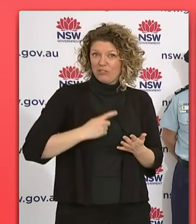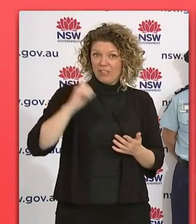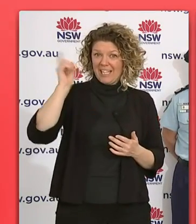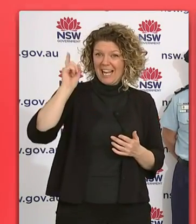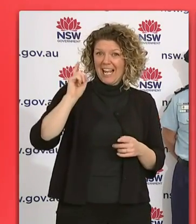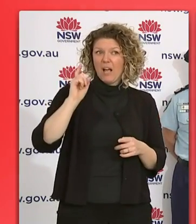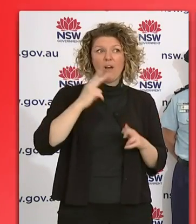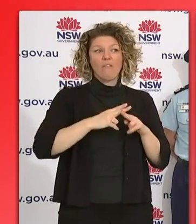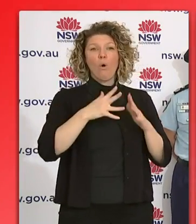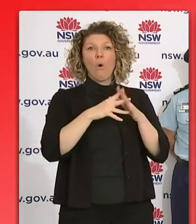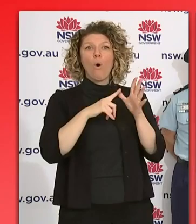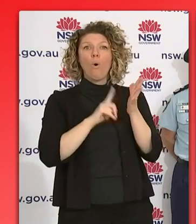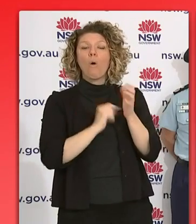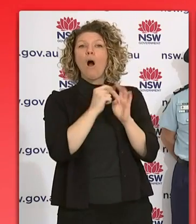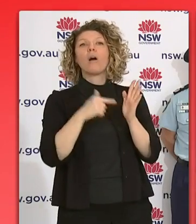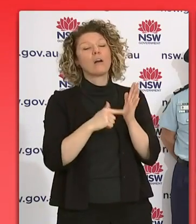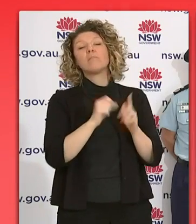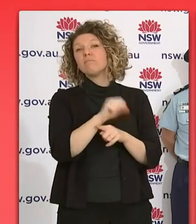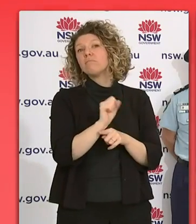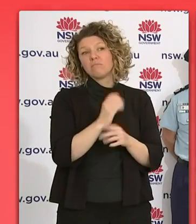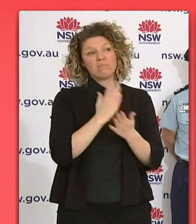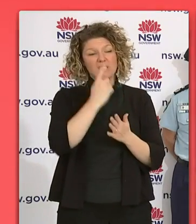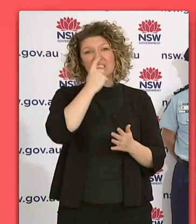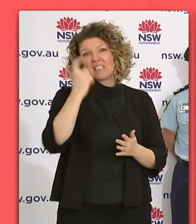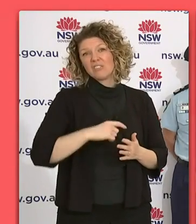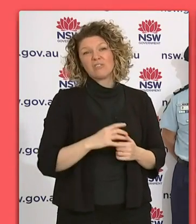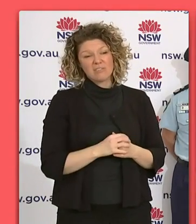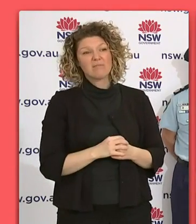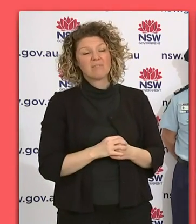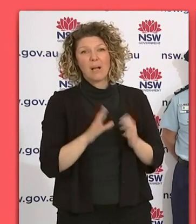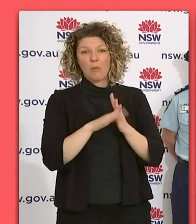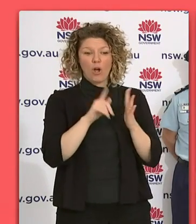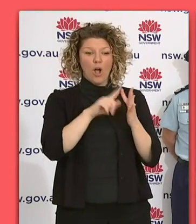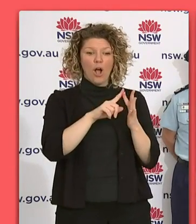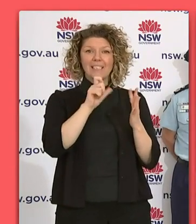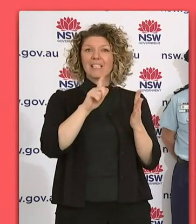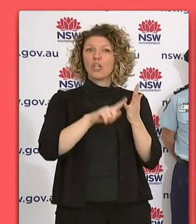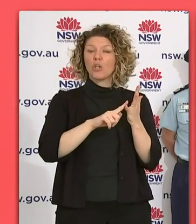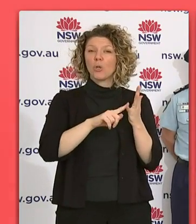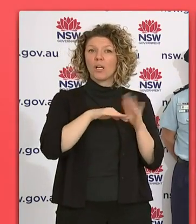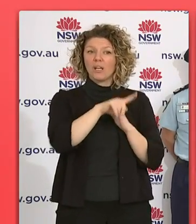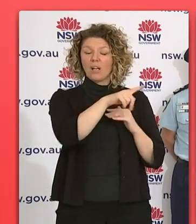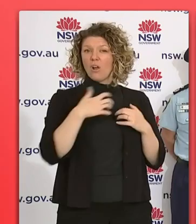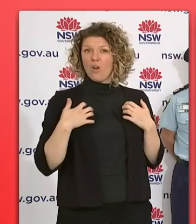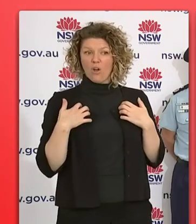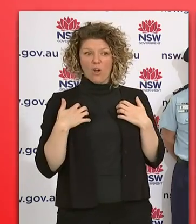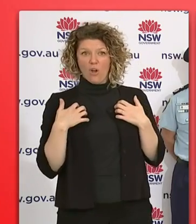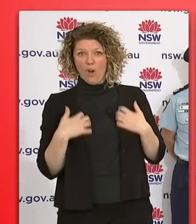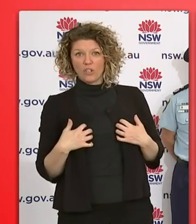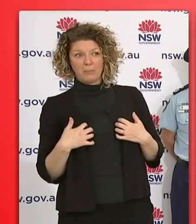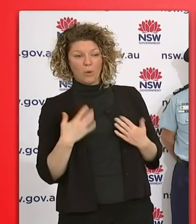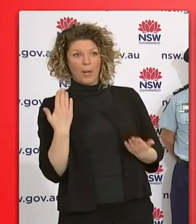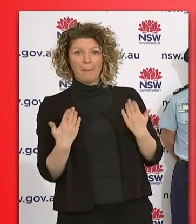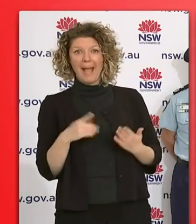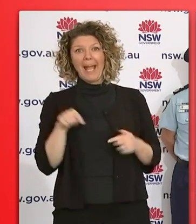for the local community? Yes, it is very much so, because the ICU in a hospital, in a place like that, is nowhere near what